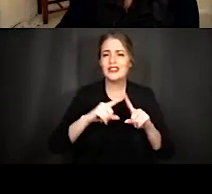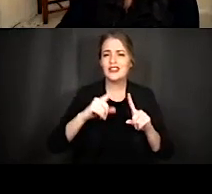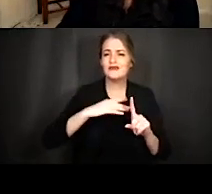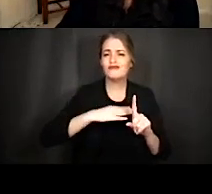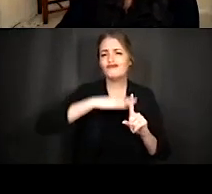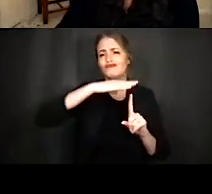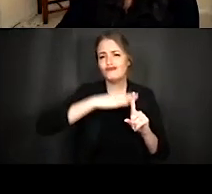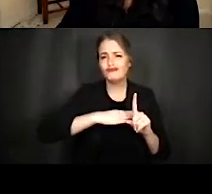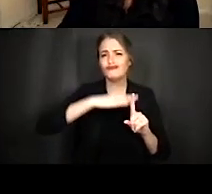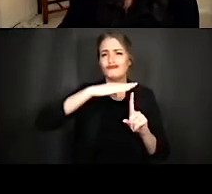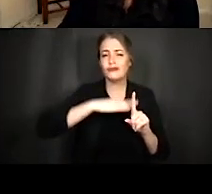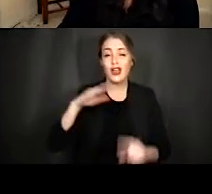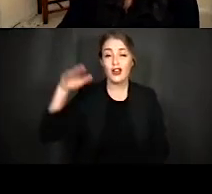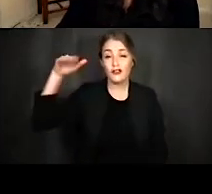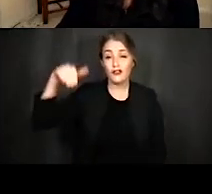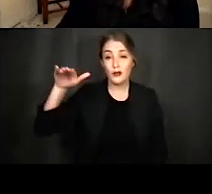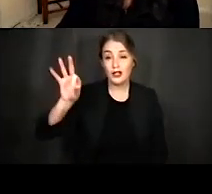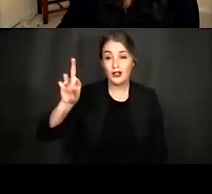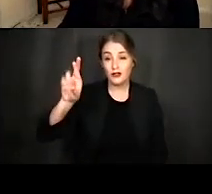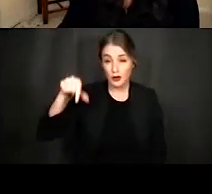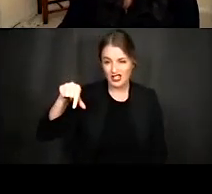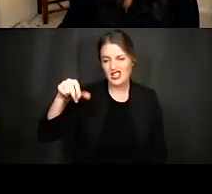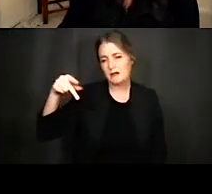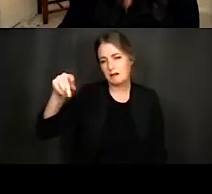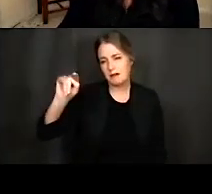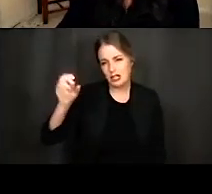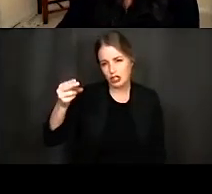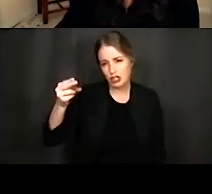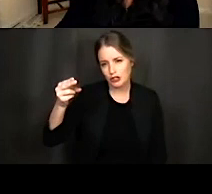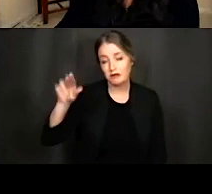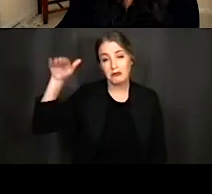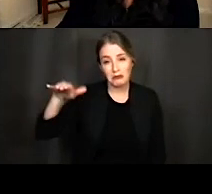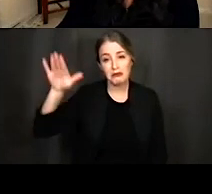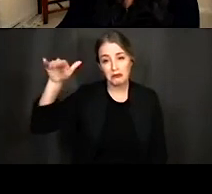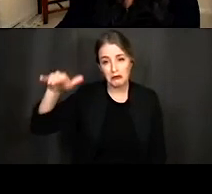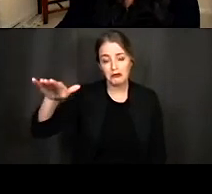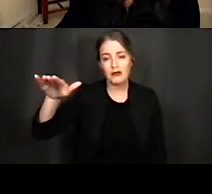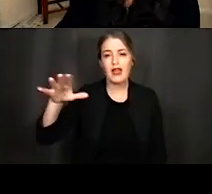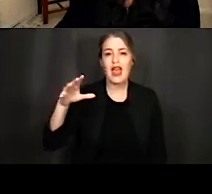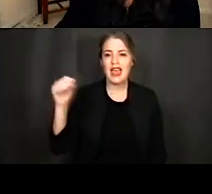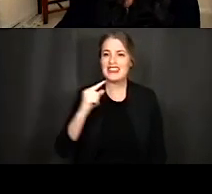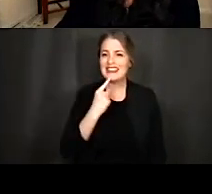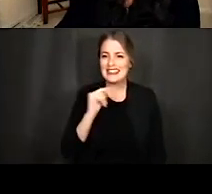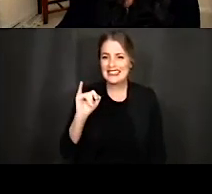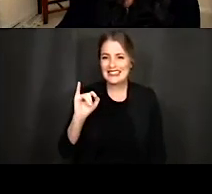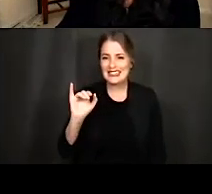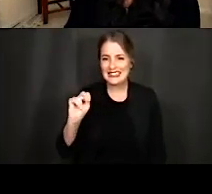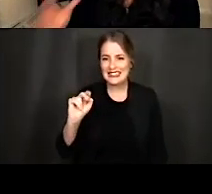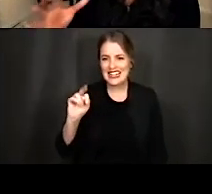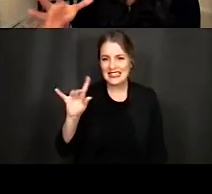the frequency or pitch and the intensity or volume. Both of those